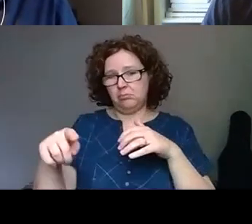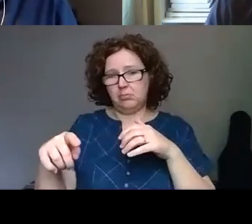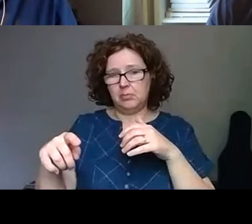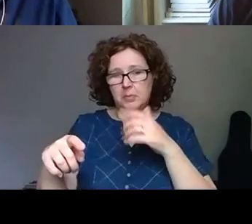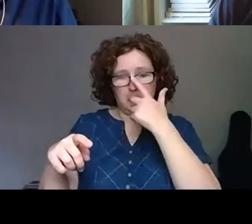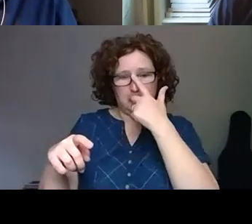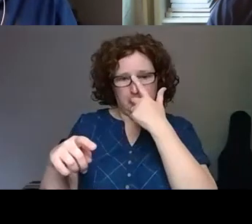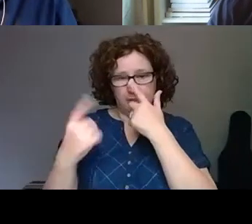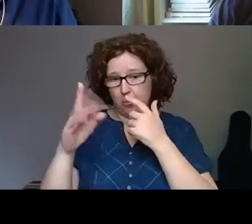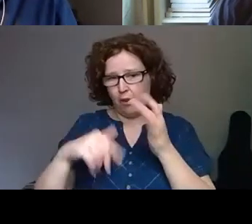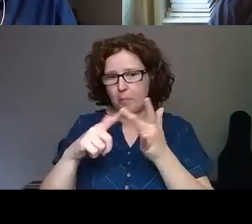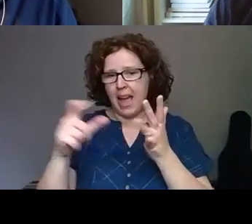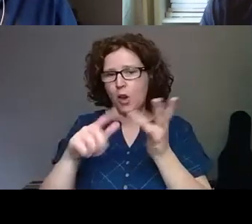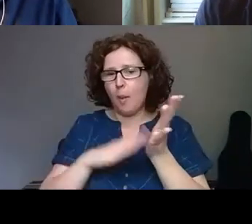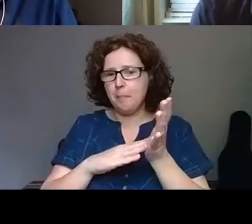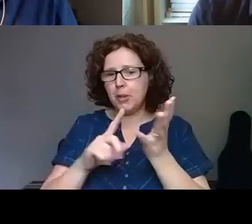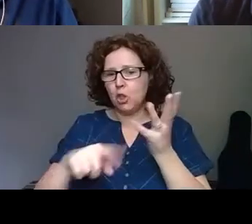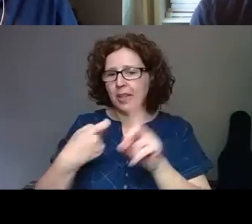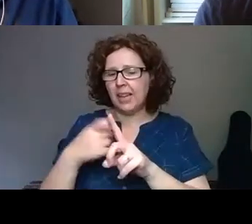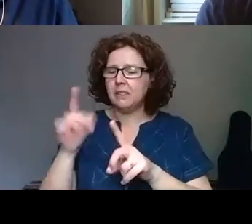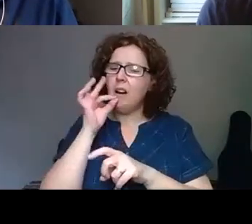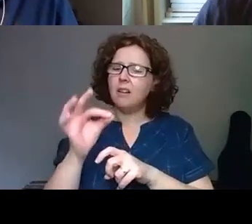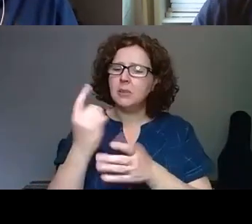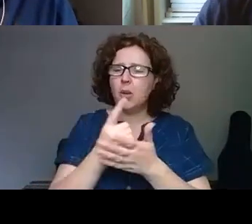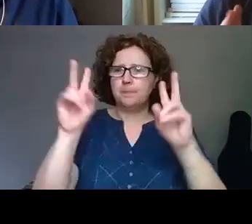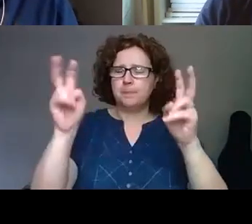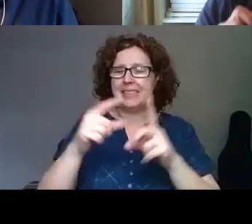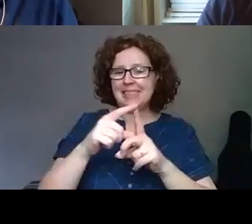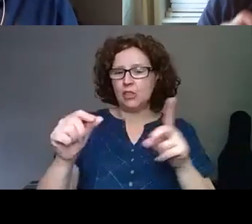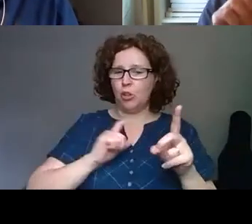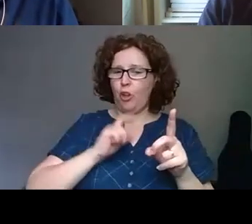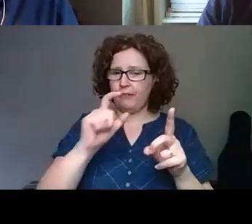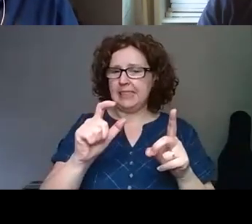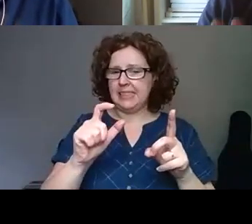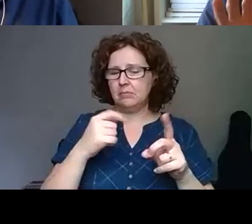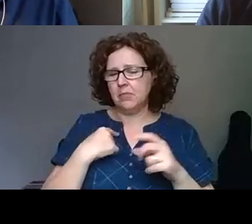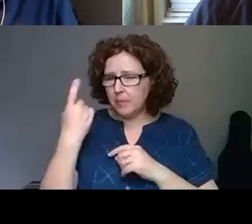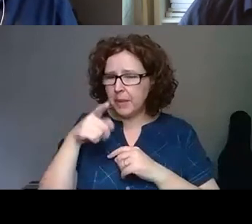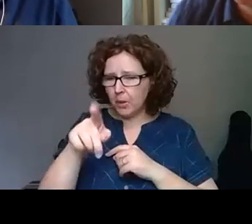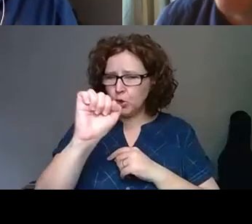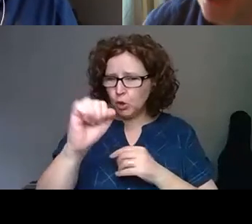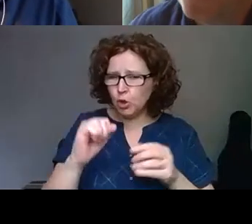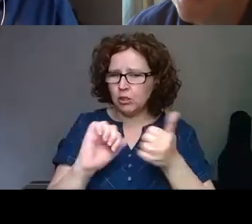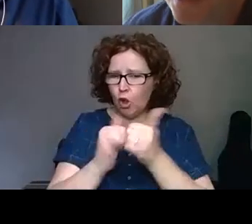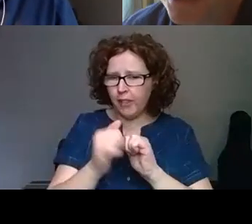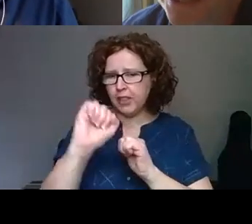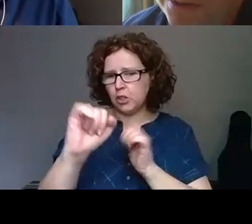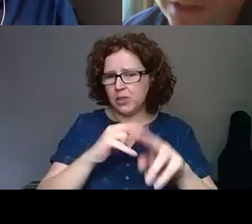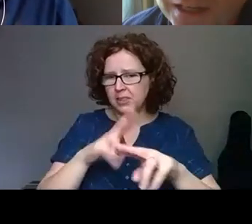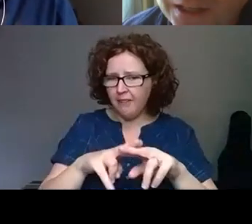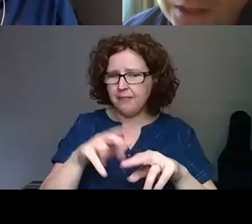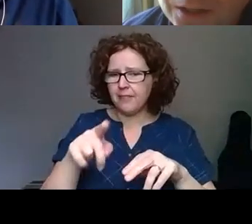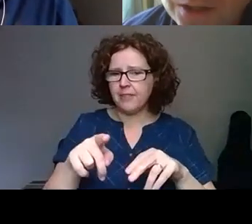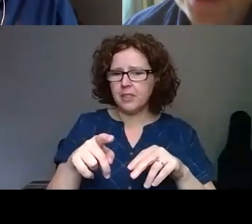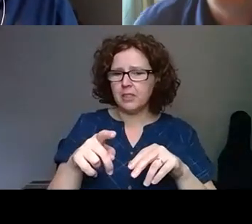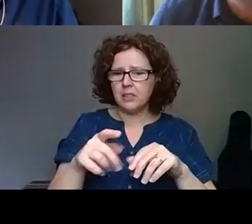ICOM UK, who's asked about digital confidence. So we're thinking Nikita about your colleagues and your and your staff. Do you